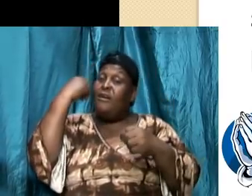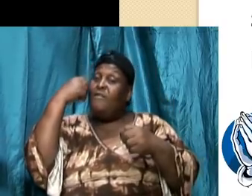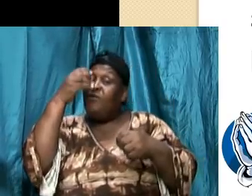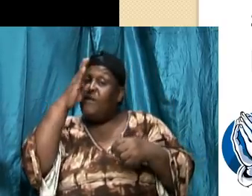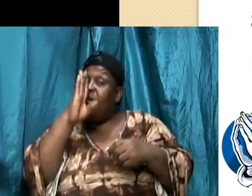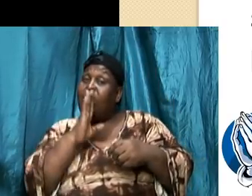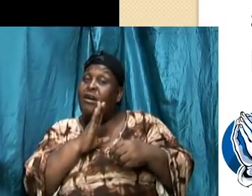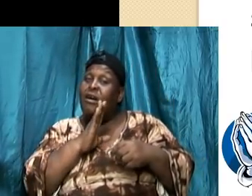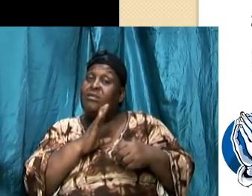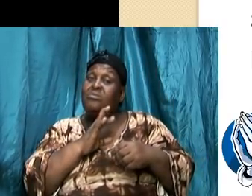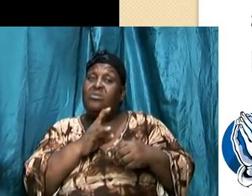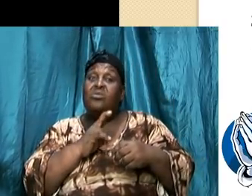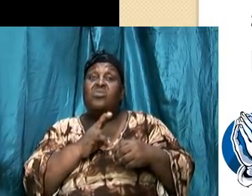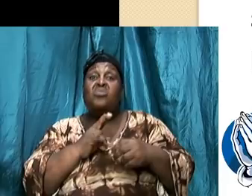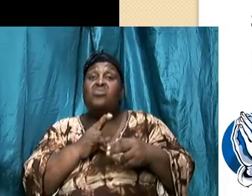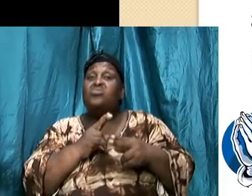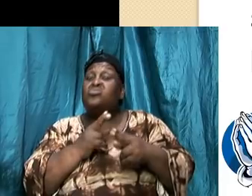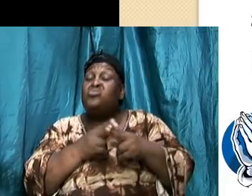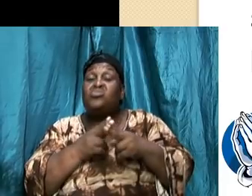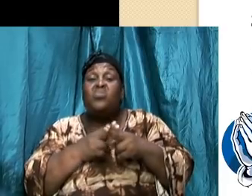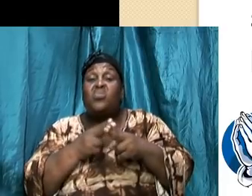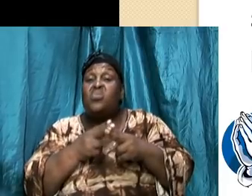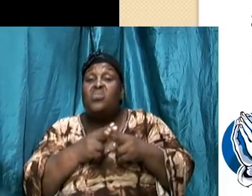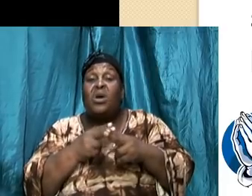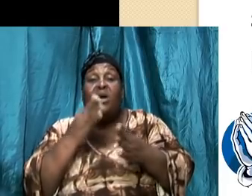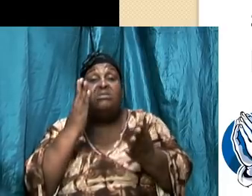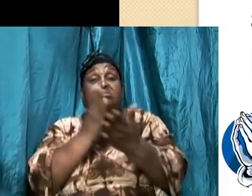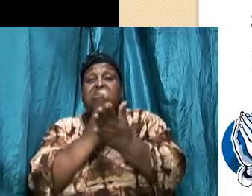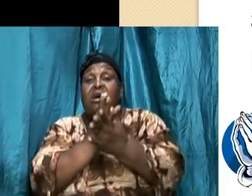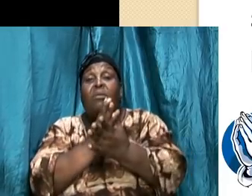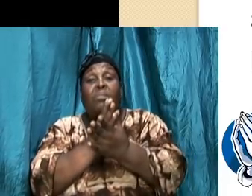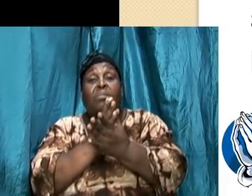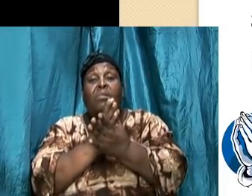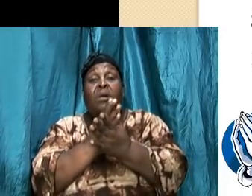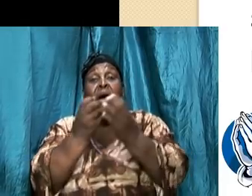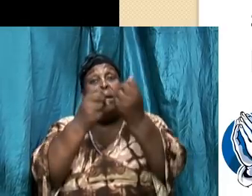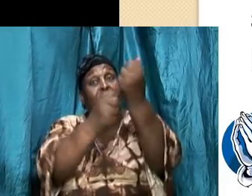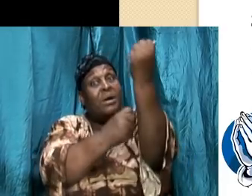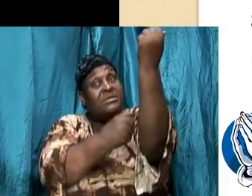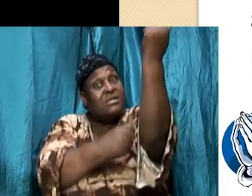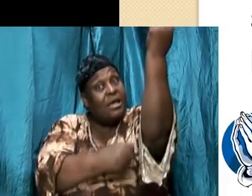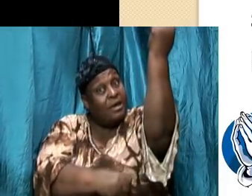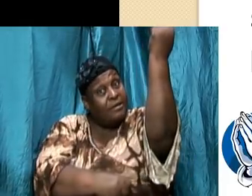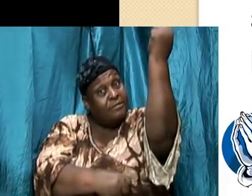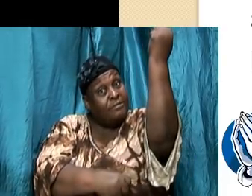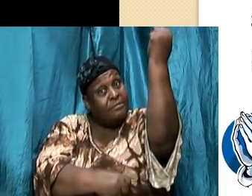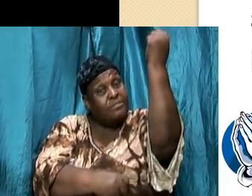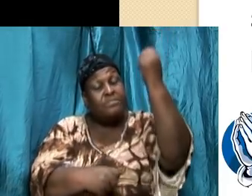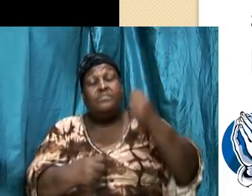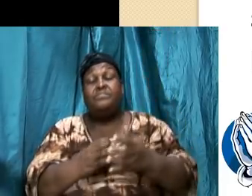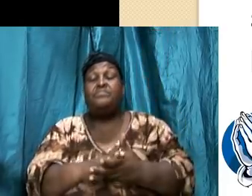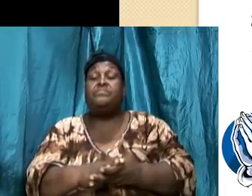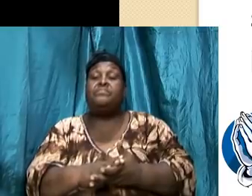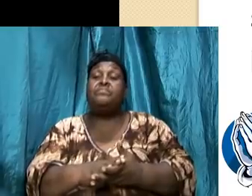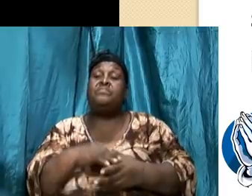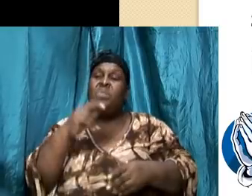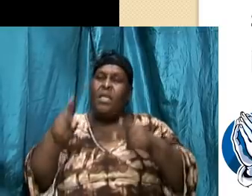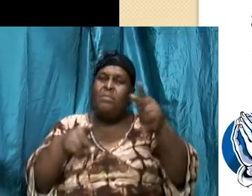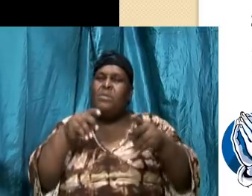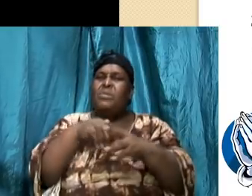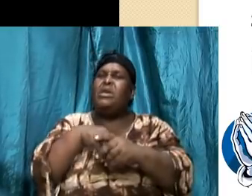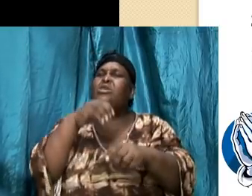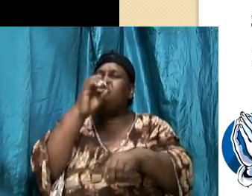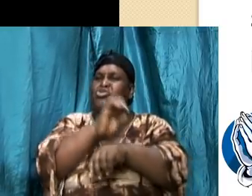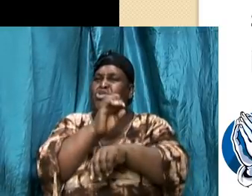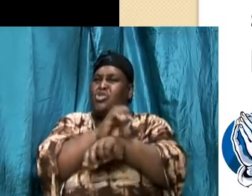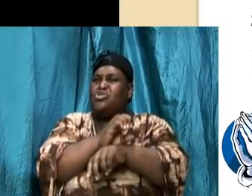struggle with a drug problem as I said before it could even be a sexual perversion do you know that even in church people are no safe